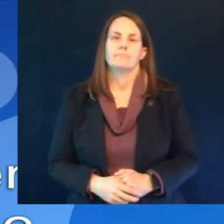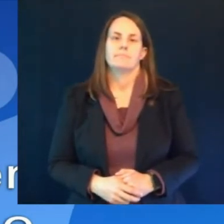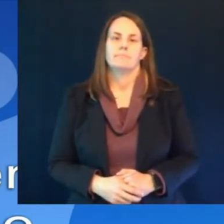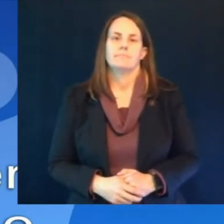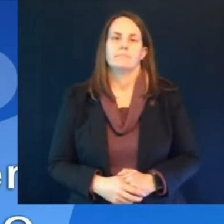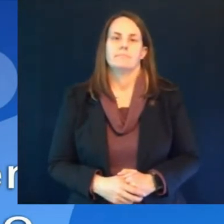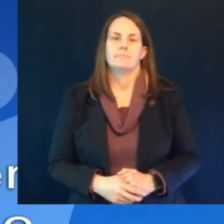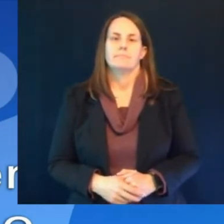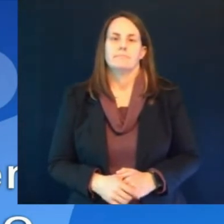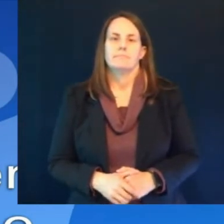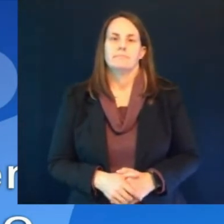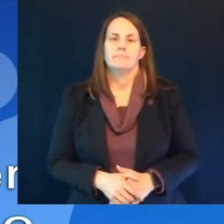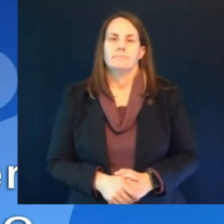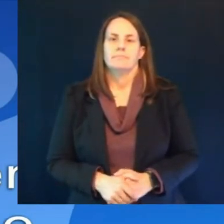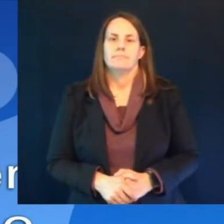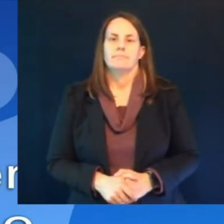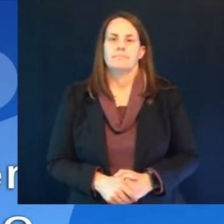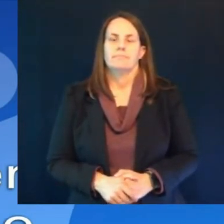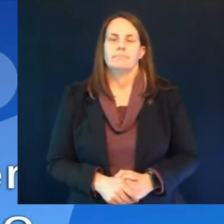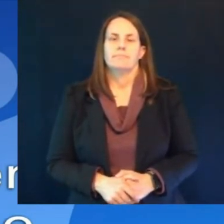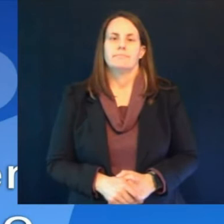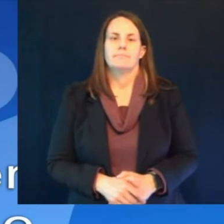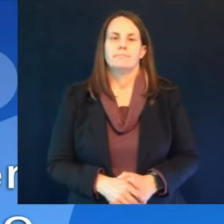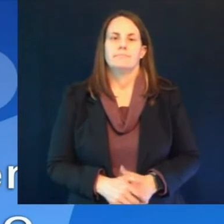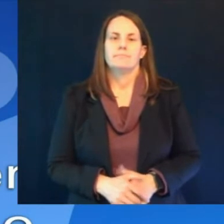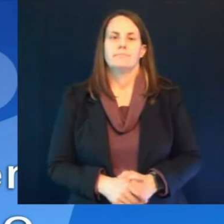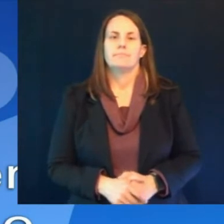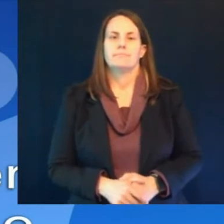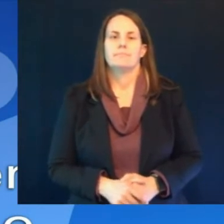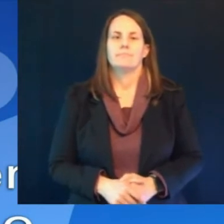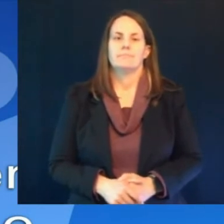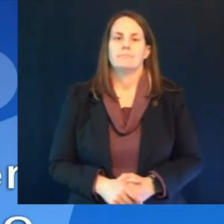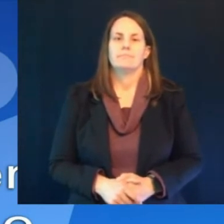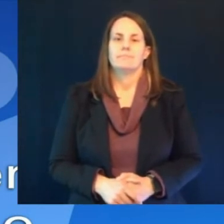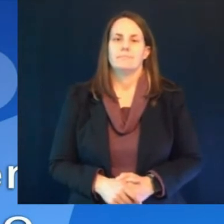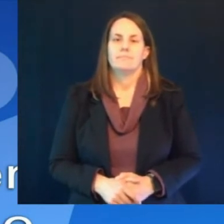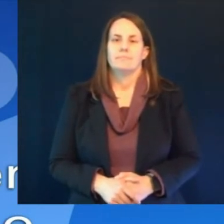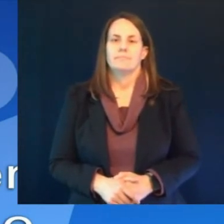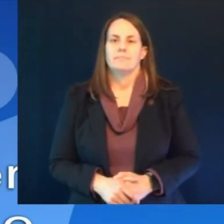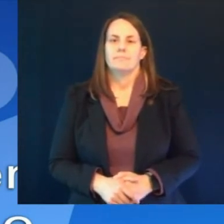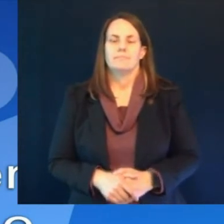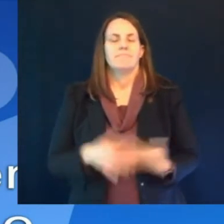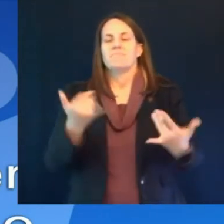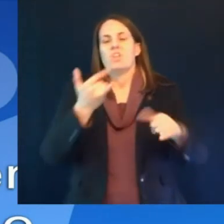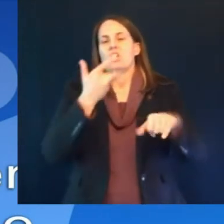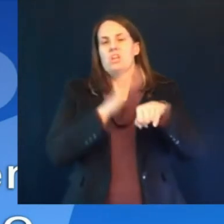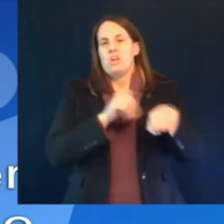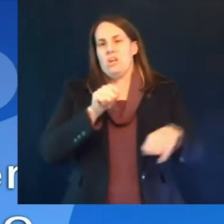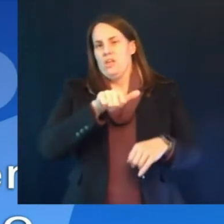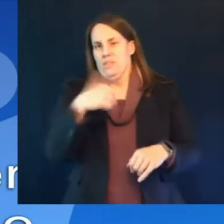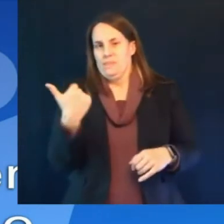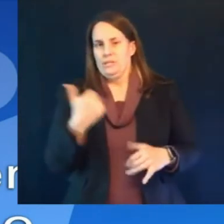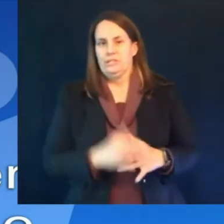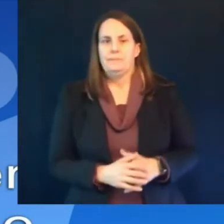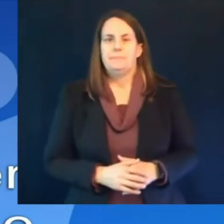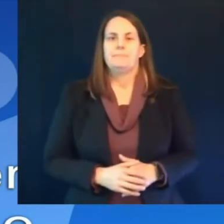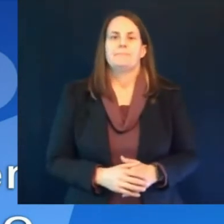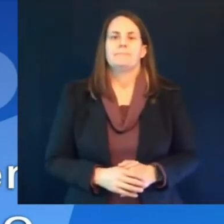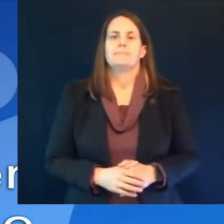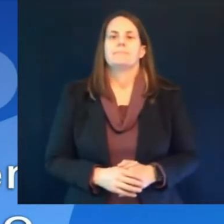we'll try to get back to you jake uh to david cole from wgtd radio in kenosha dave